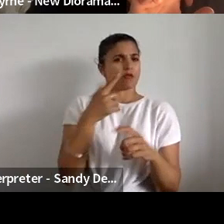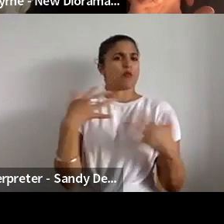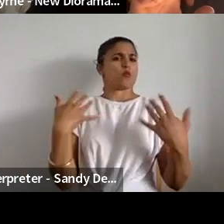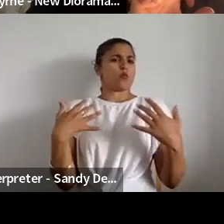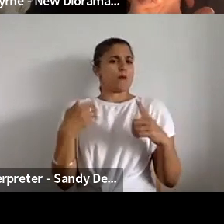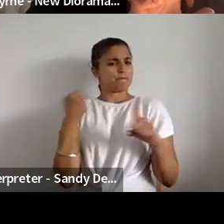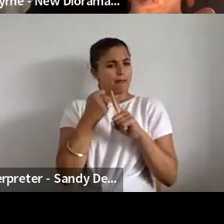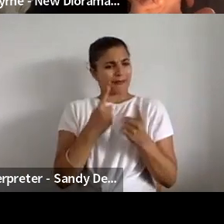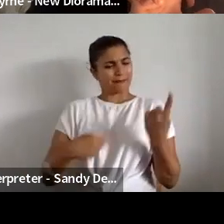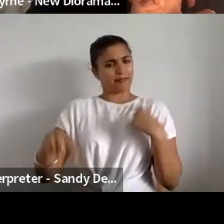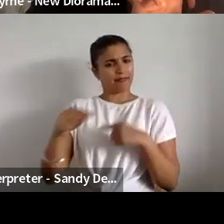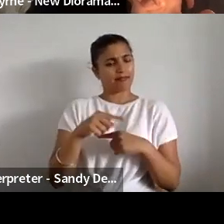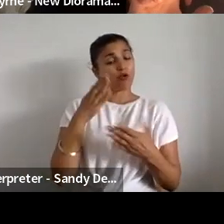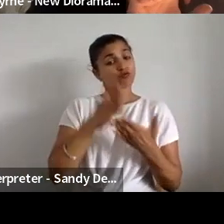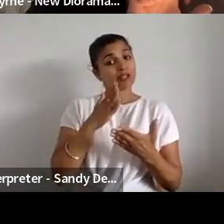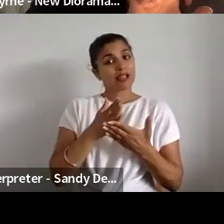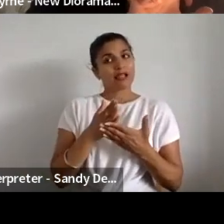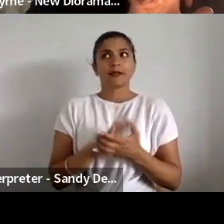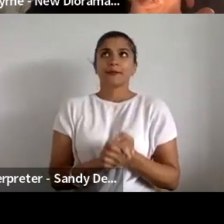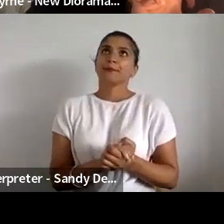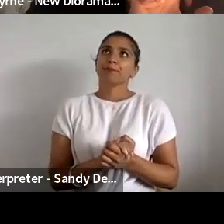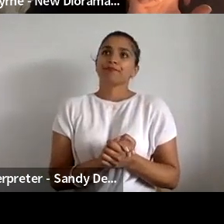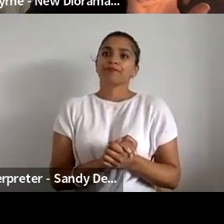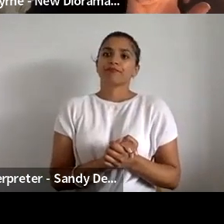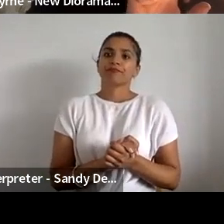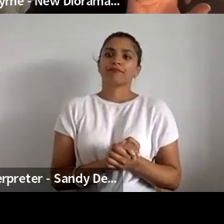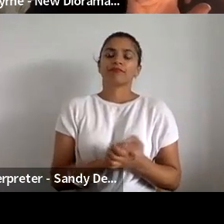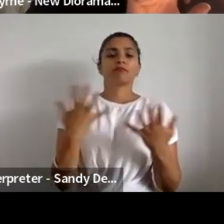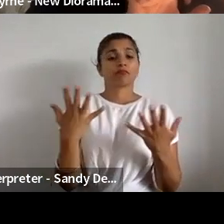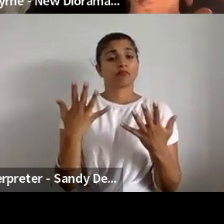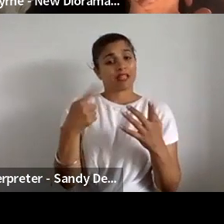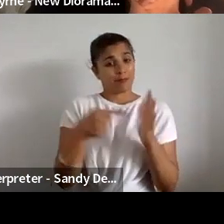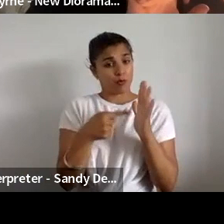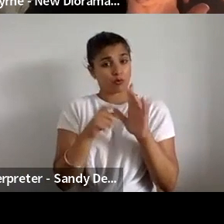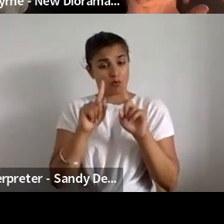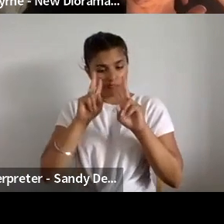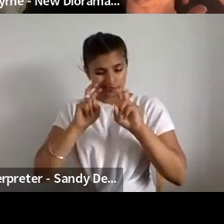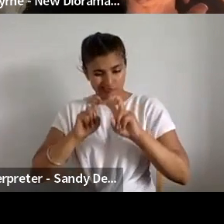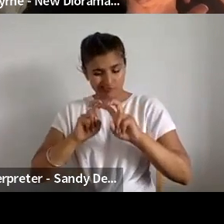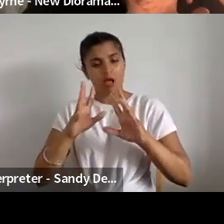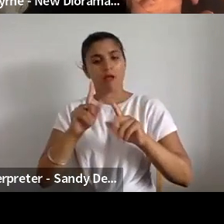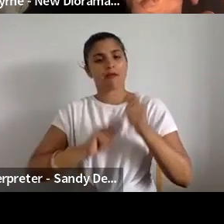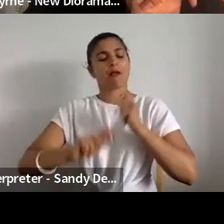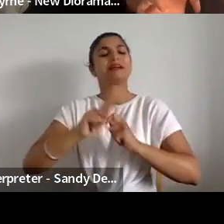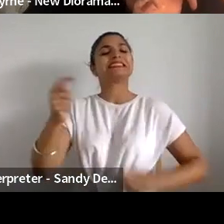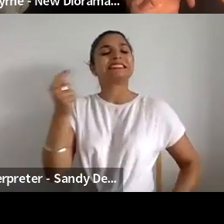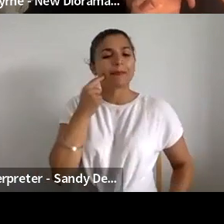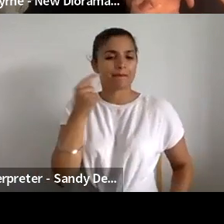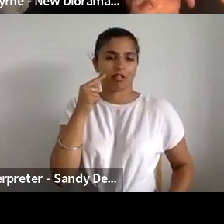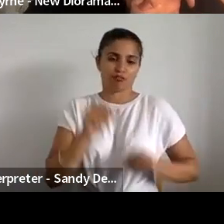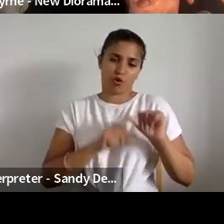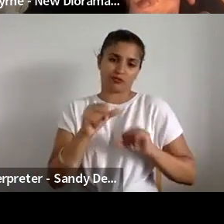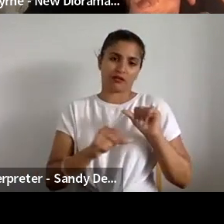the last question, I mean, getting and distilling down to a level of simplicity where it felt like this was a really clear to understand process.